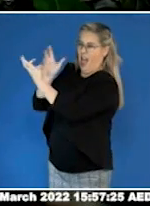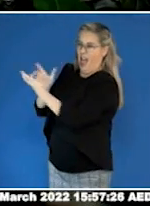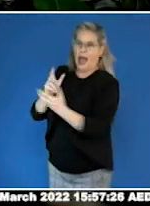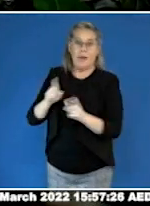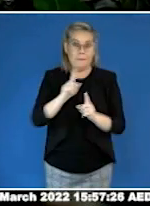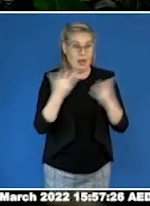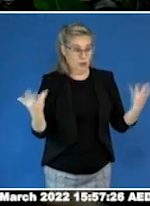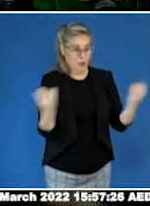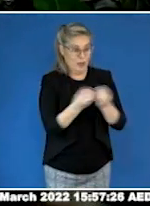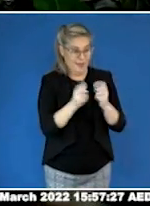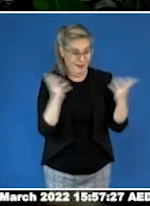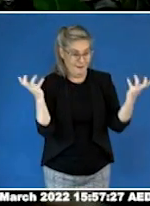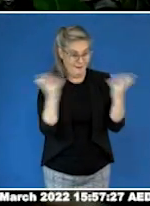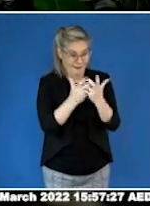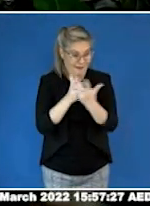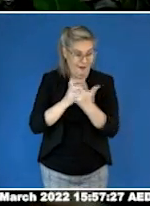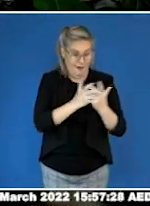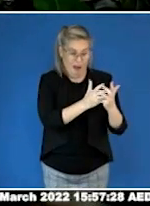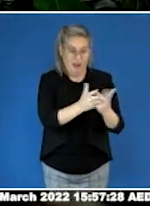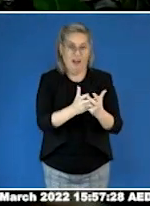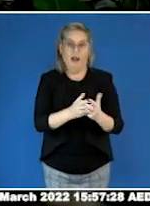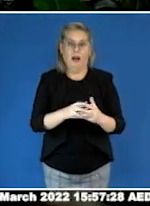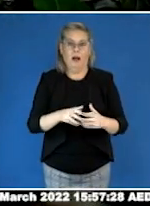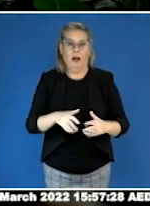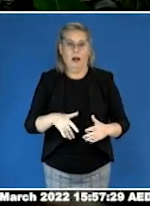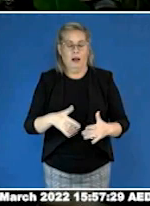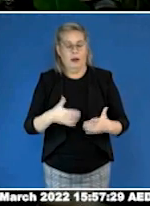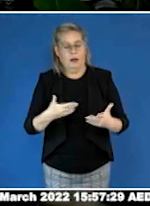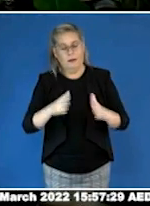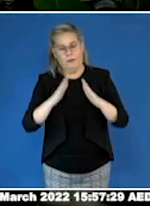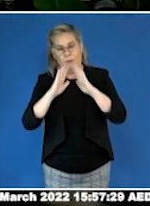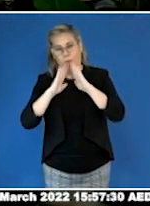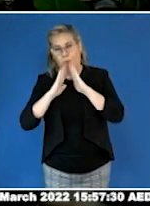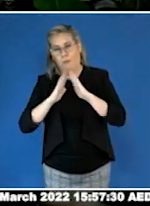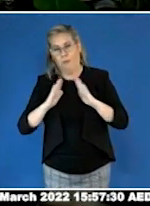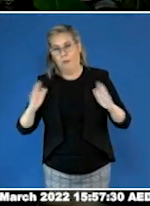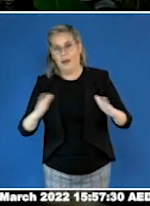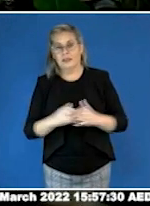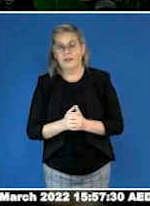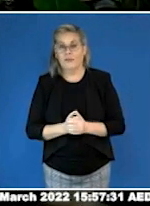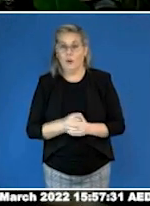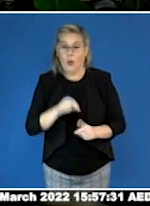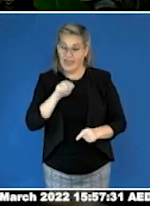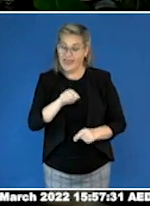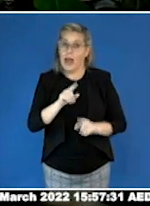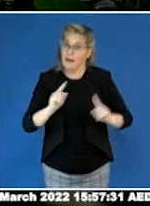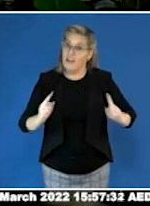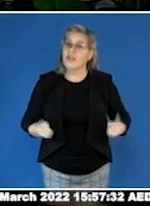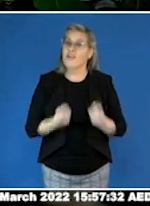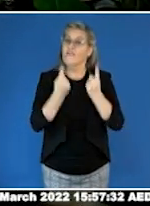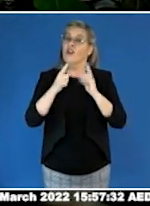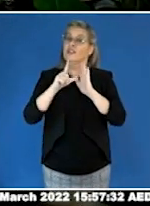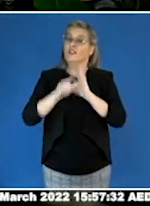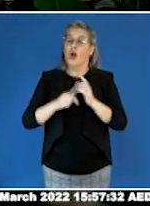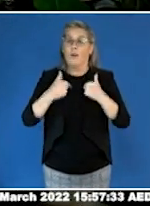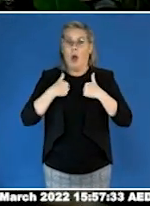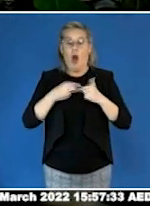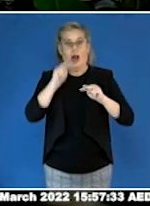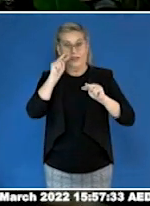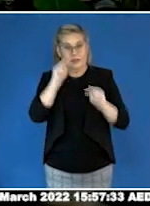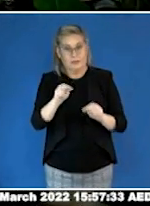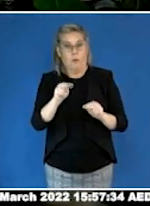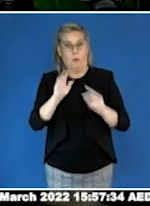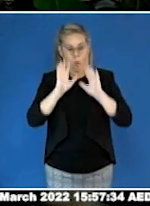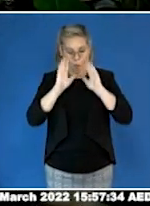make a real difference. And what I saw was the beginning of autistic pride, a beginning of belonging, a beginning of community,